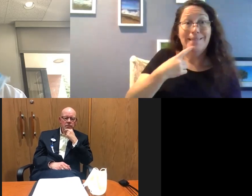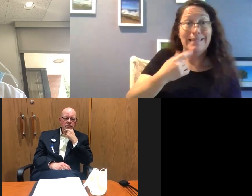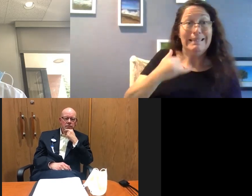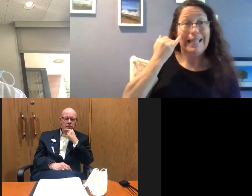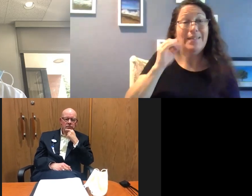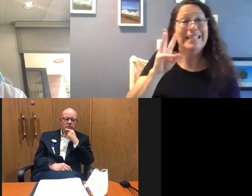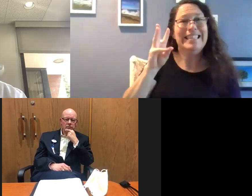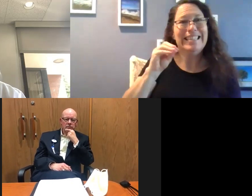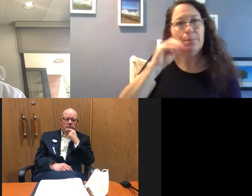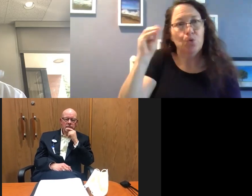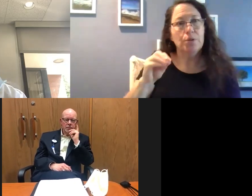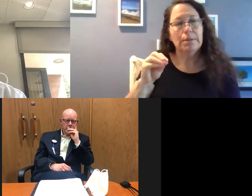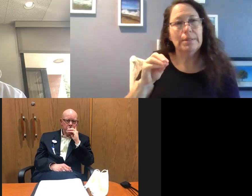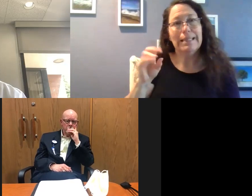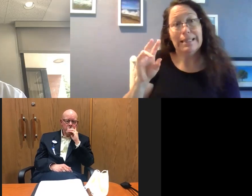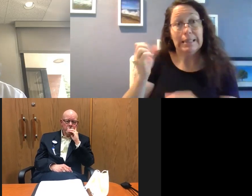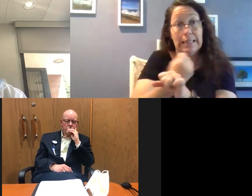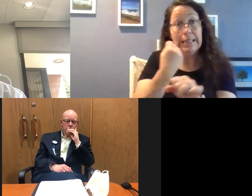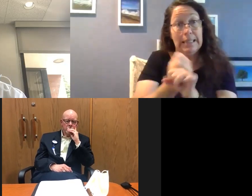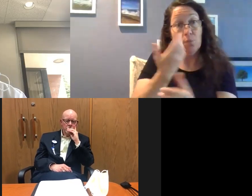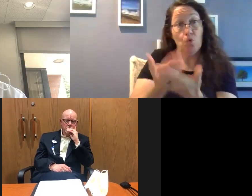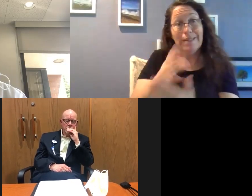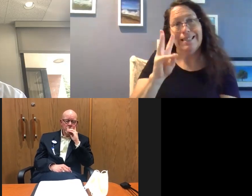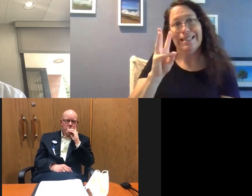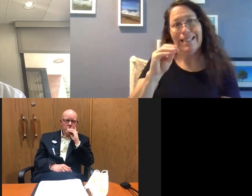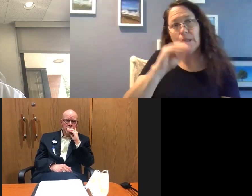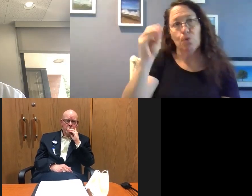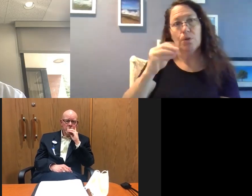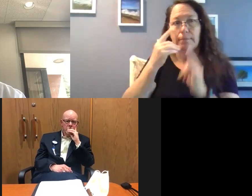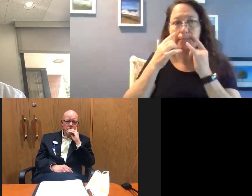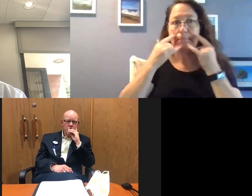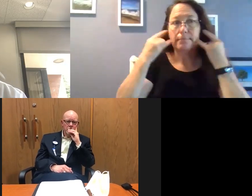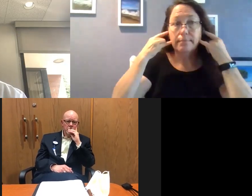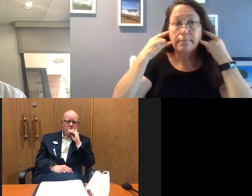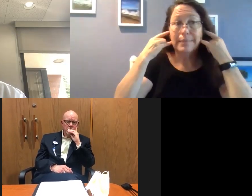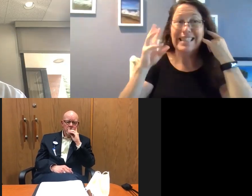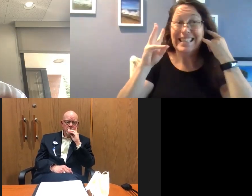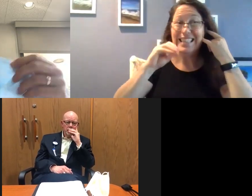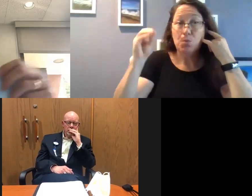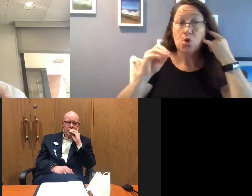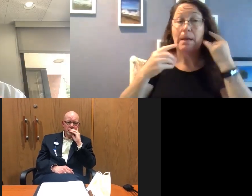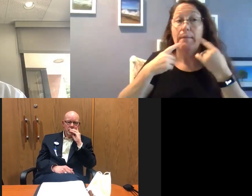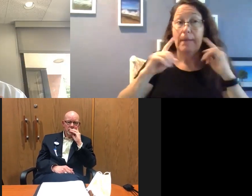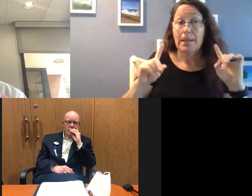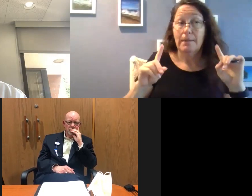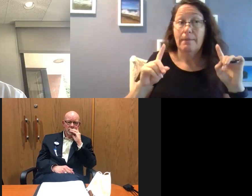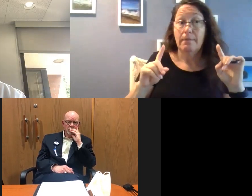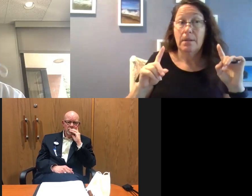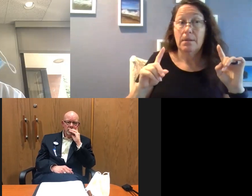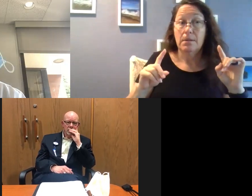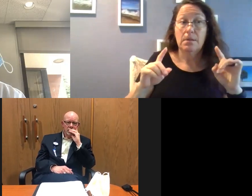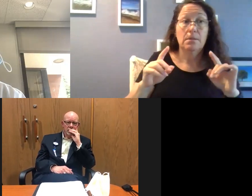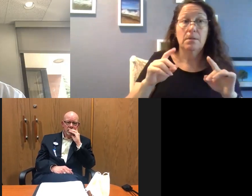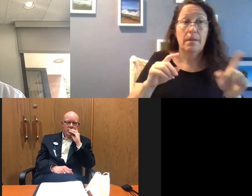get 60%, the statistics show 60% of the people wearing a mask that's 60% effective, which is either a cloth